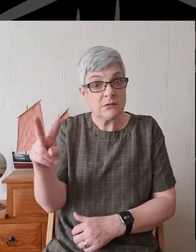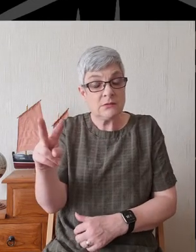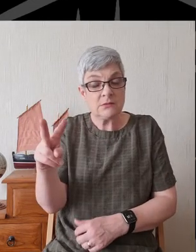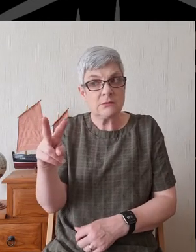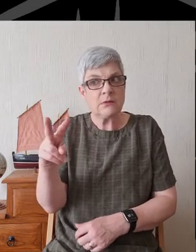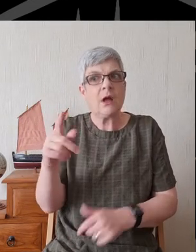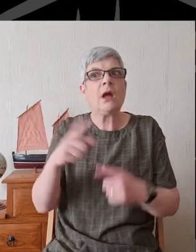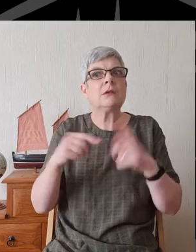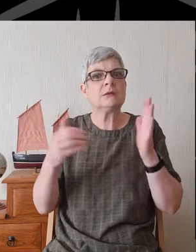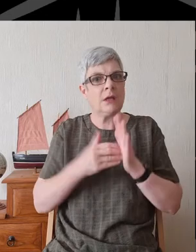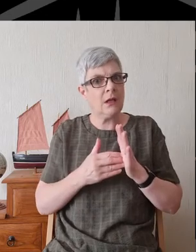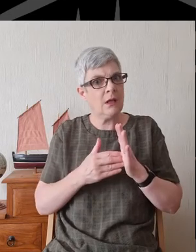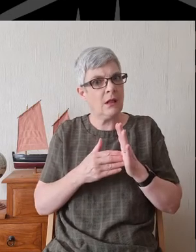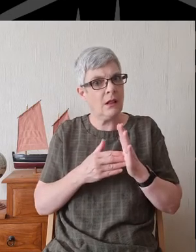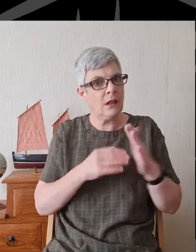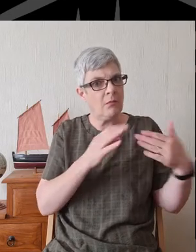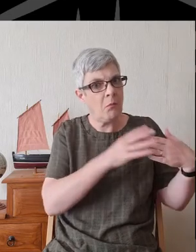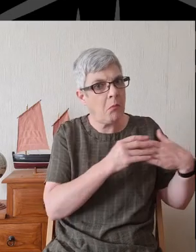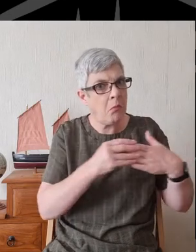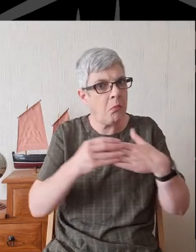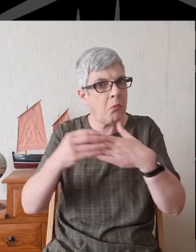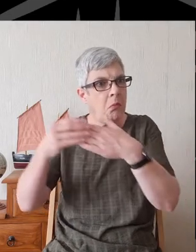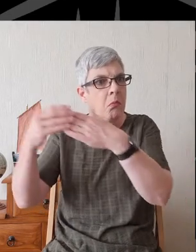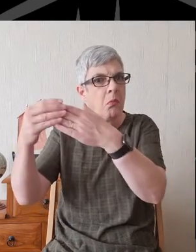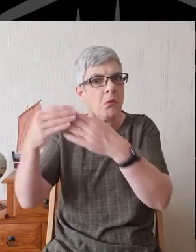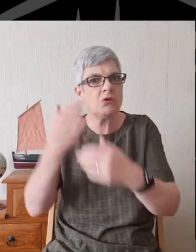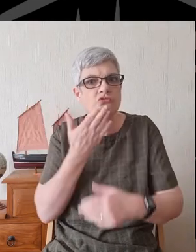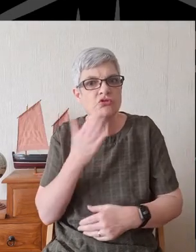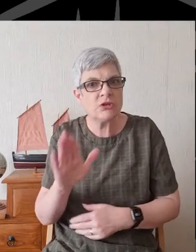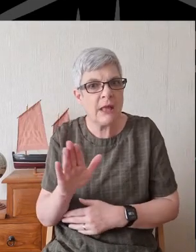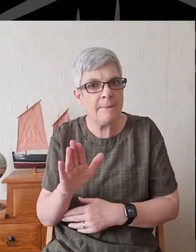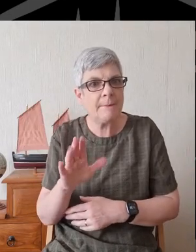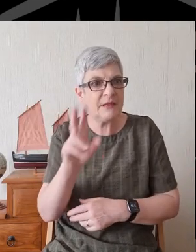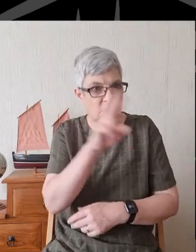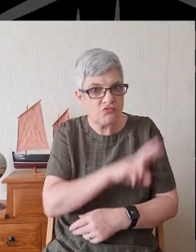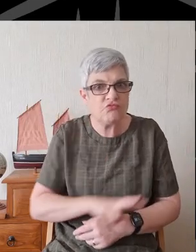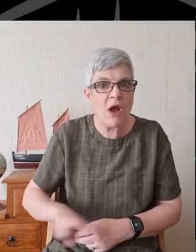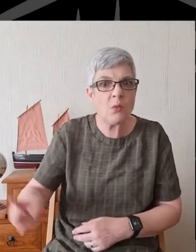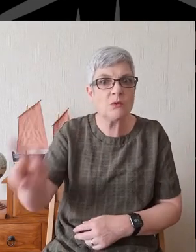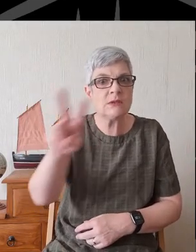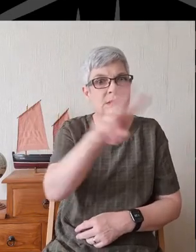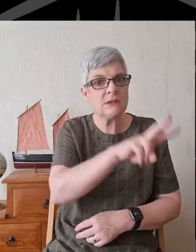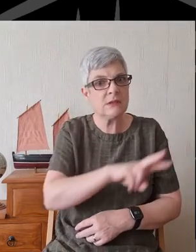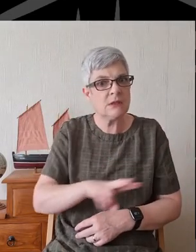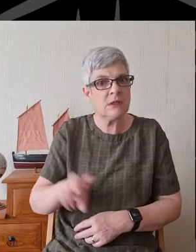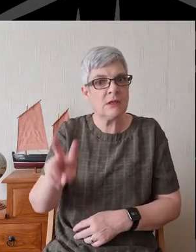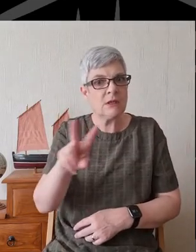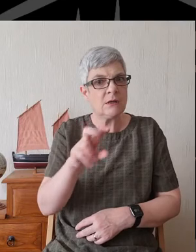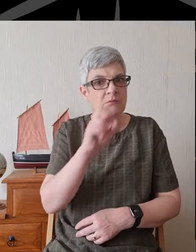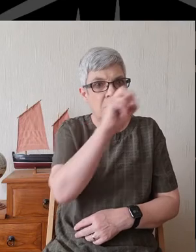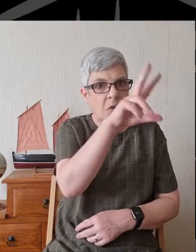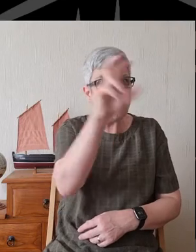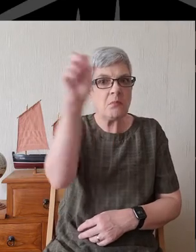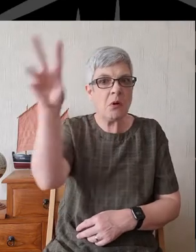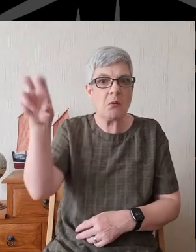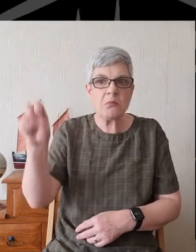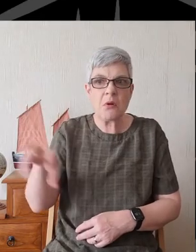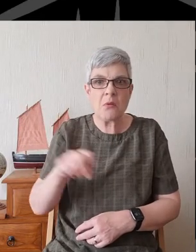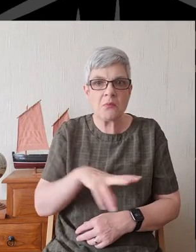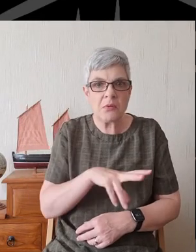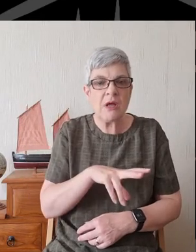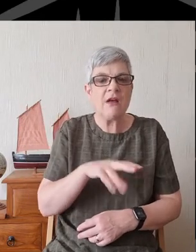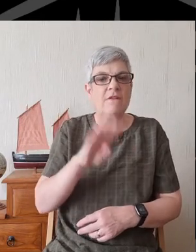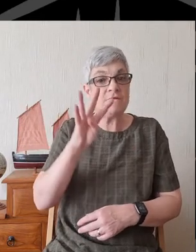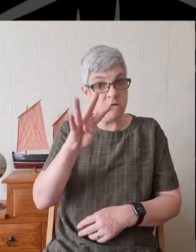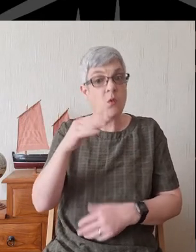Ezekiel is taken to Jerusalem, and he's given a tour in four stages, each moving more centrally towards the